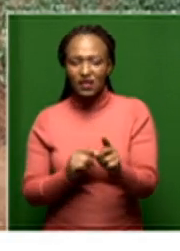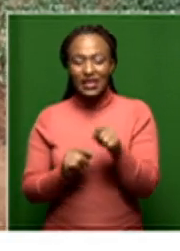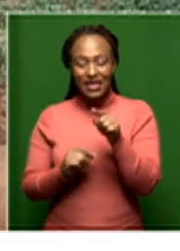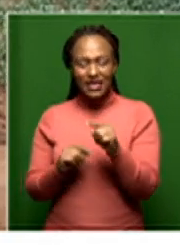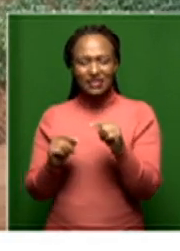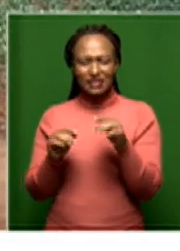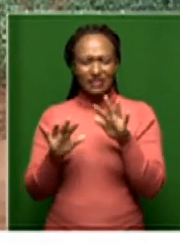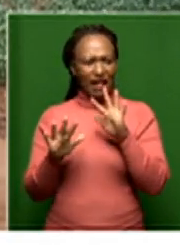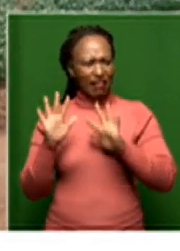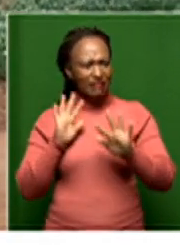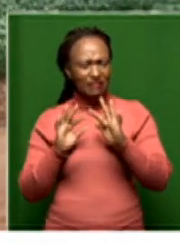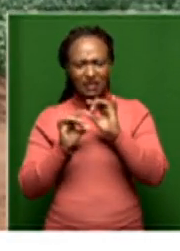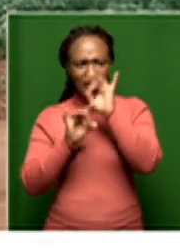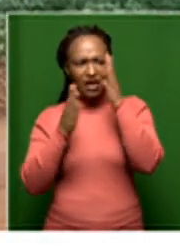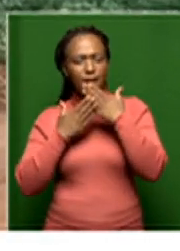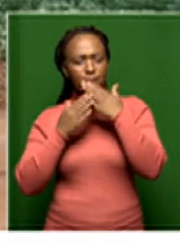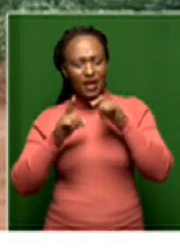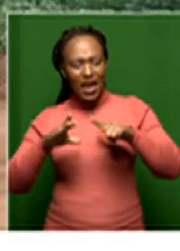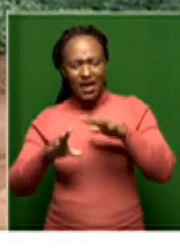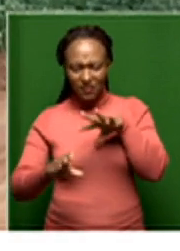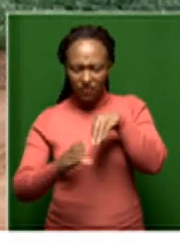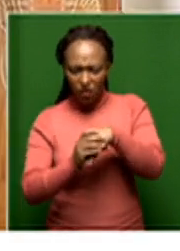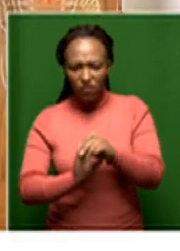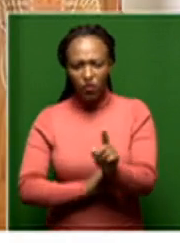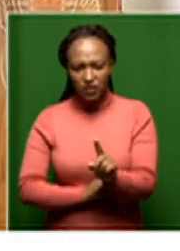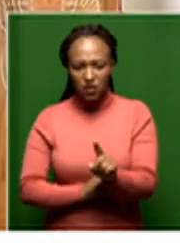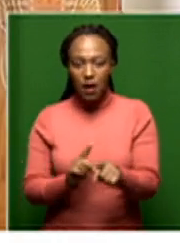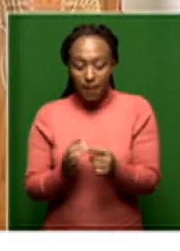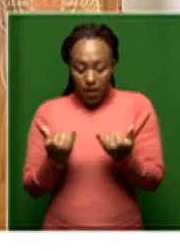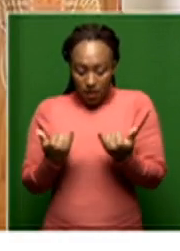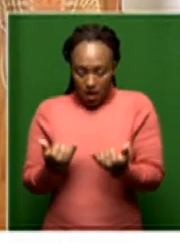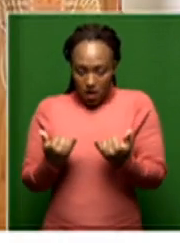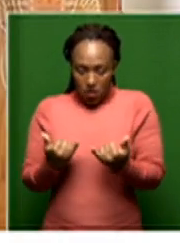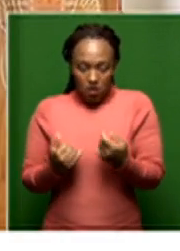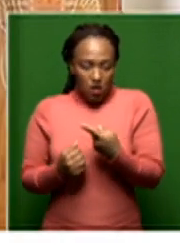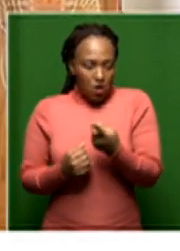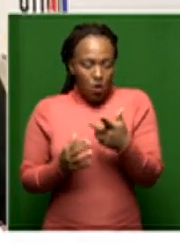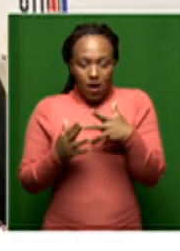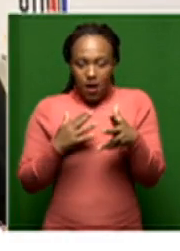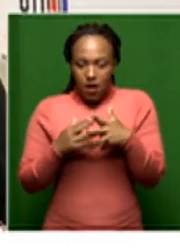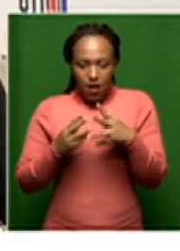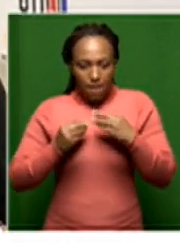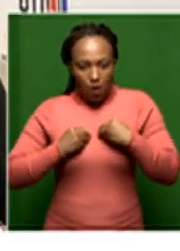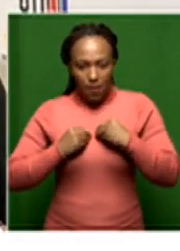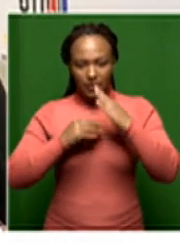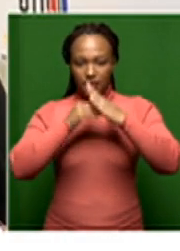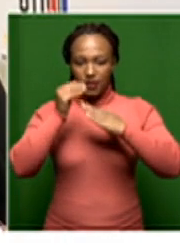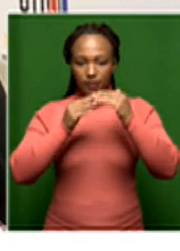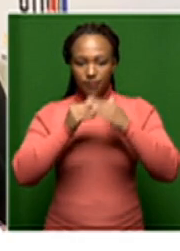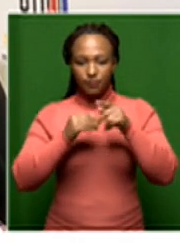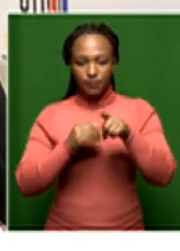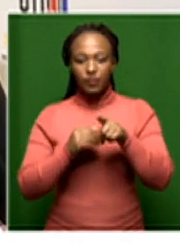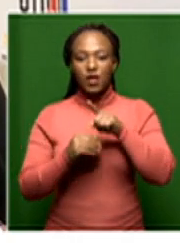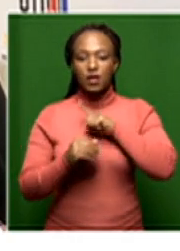contentious questions about what land actually applies. But at the moment, all forms of property that are capable